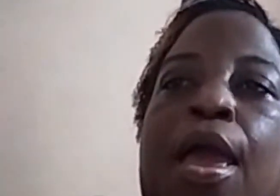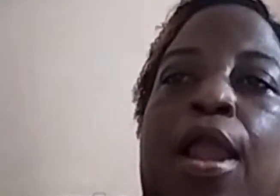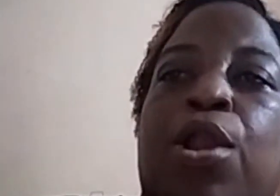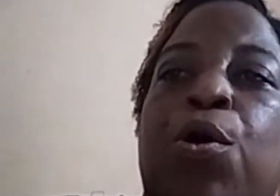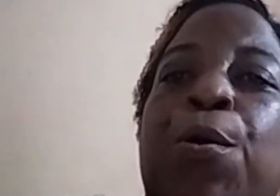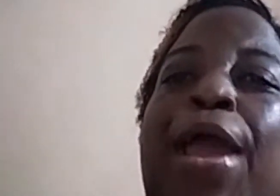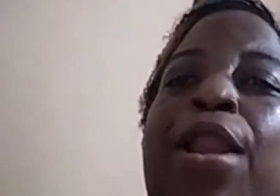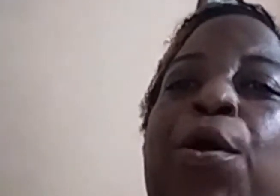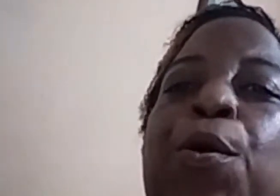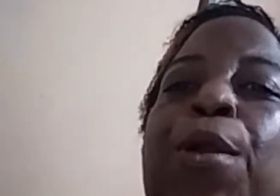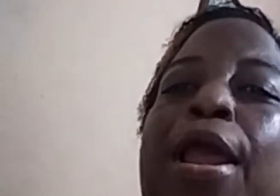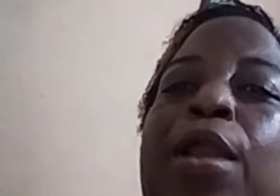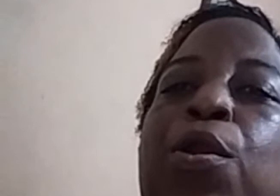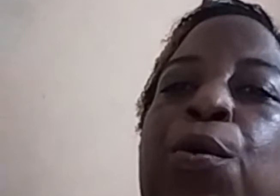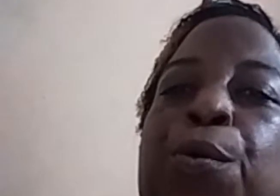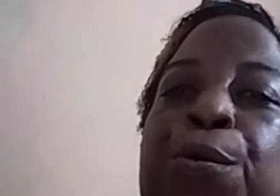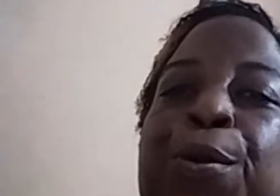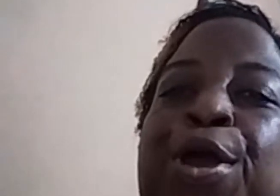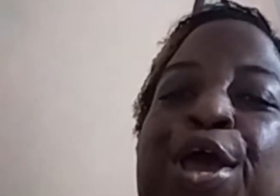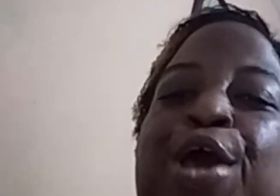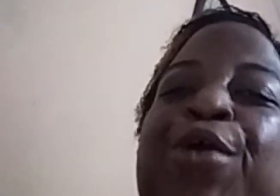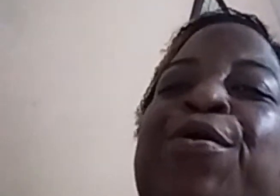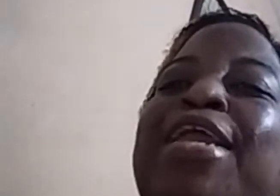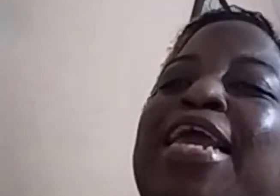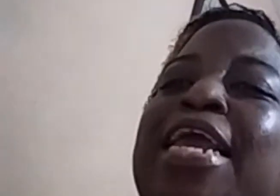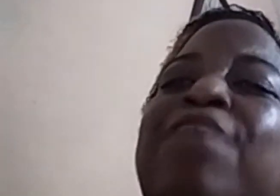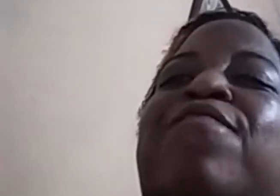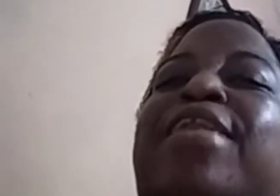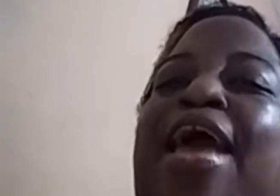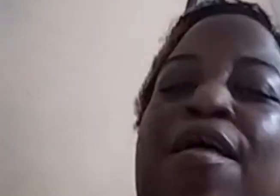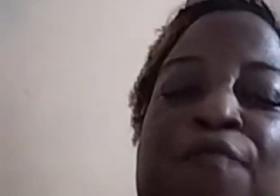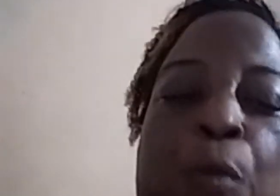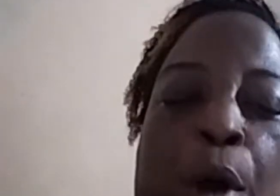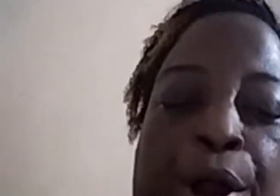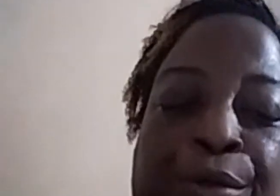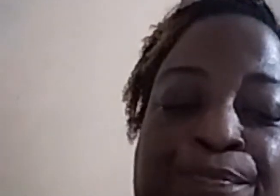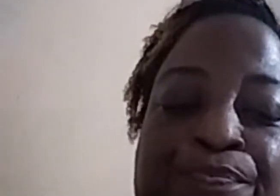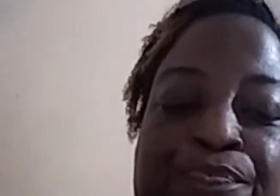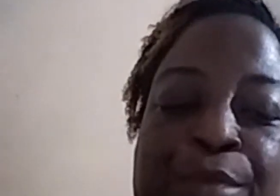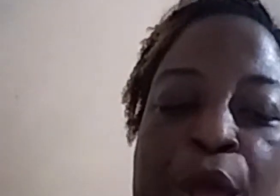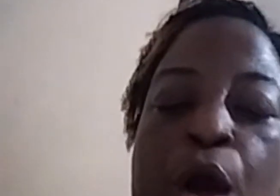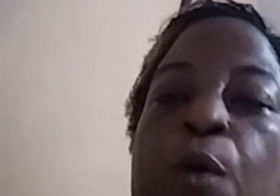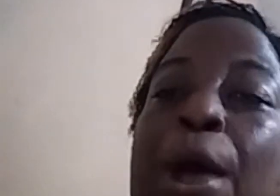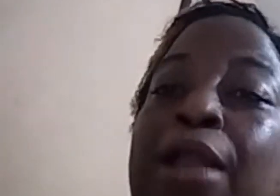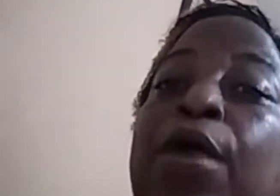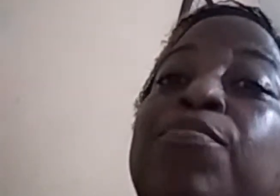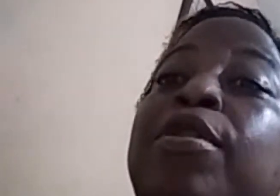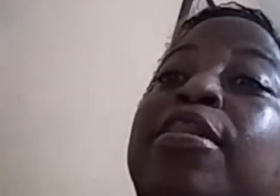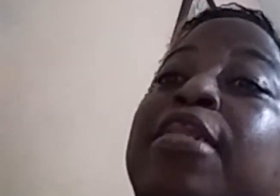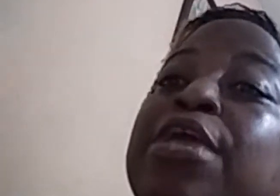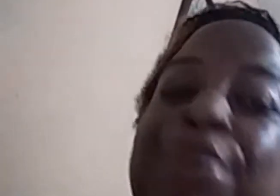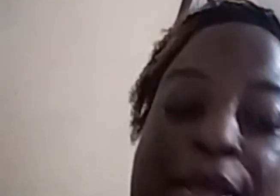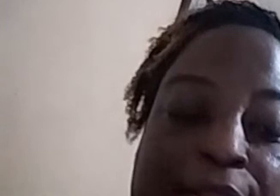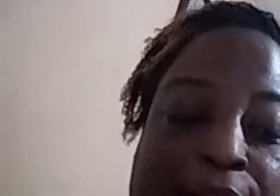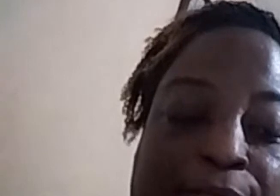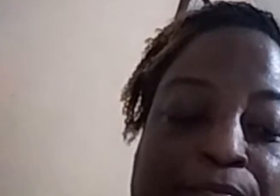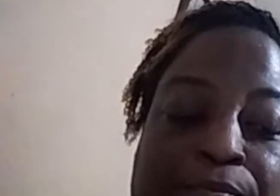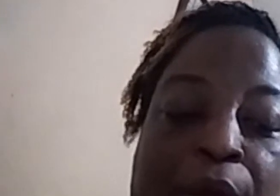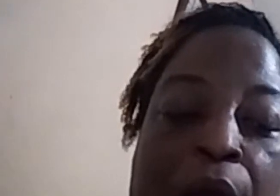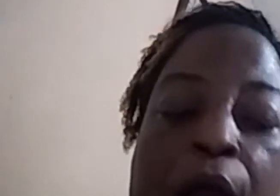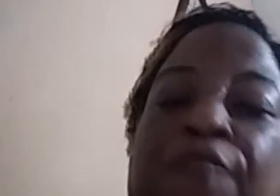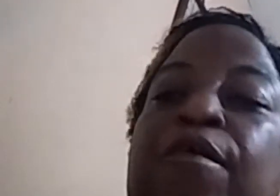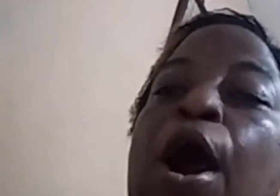Hello, hello, hello, good evening everyone, welcome to the series